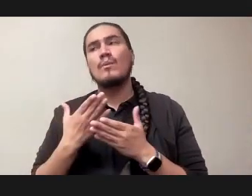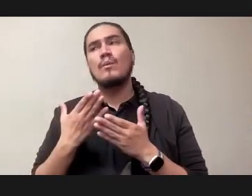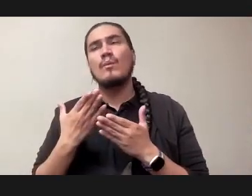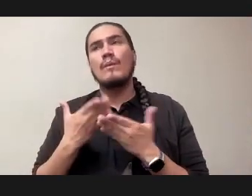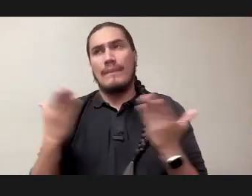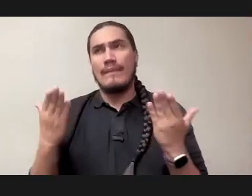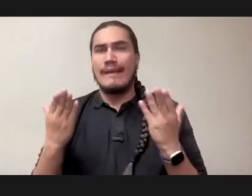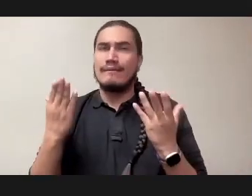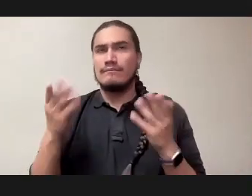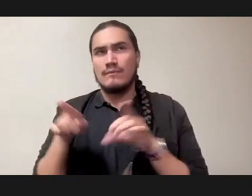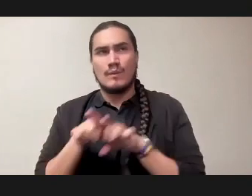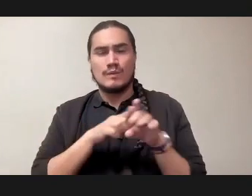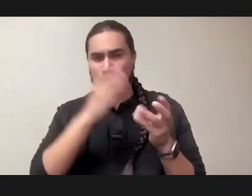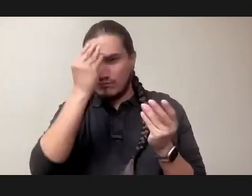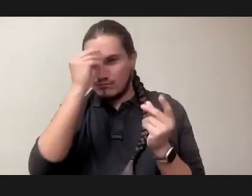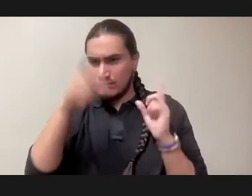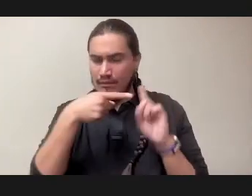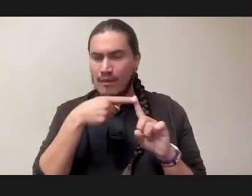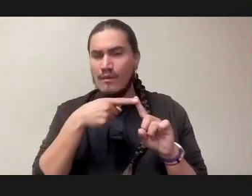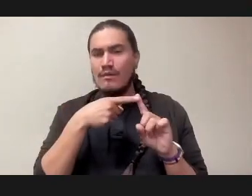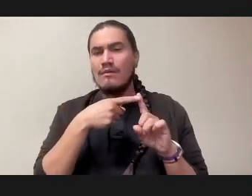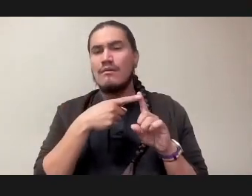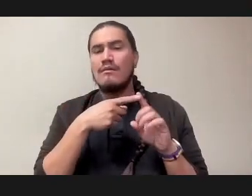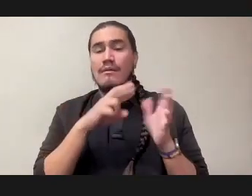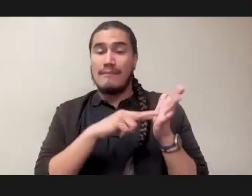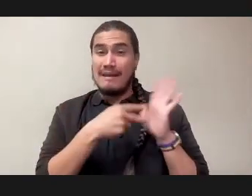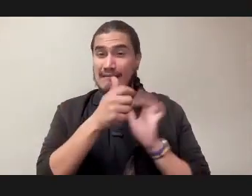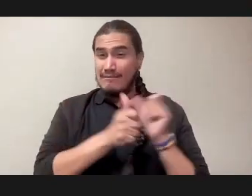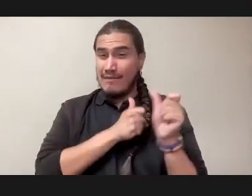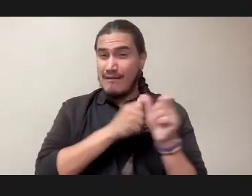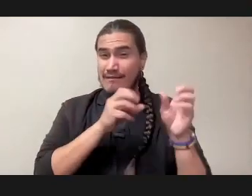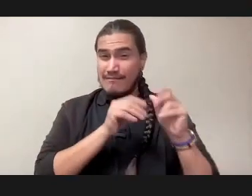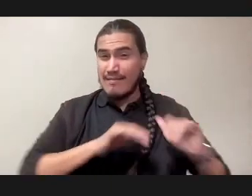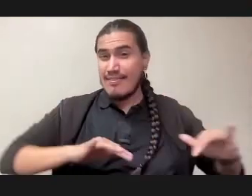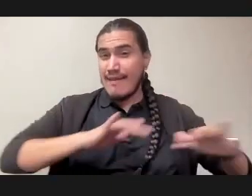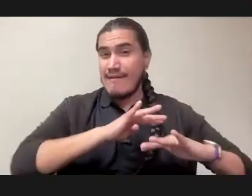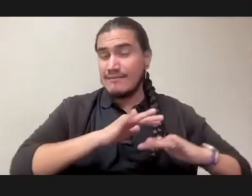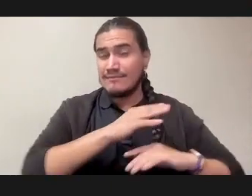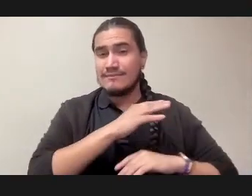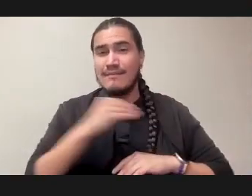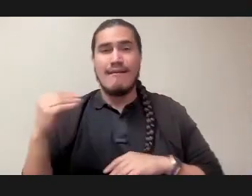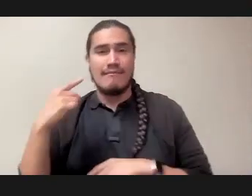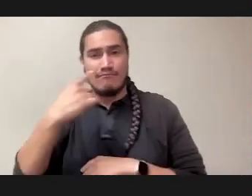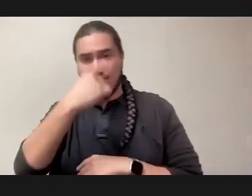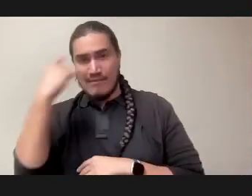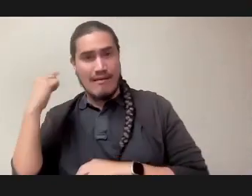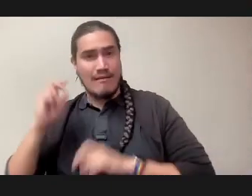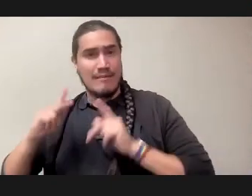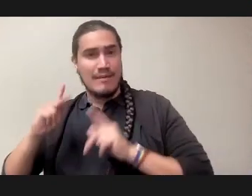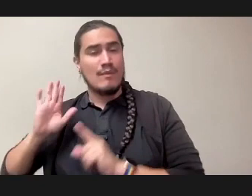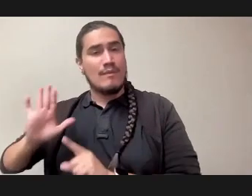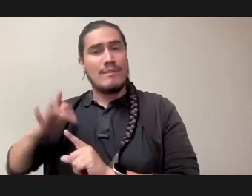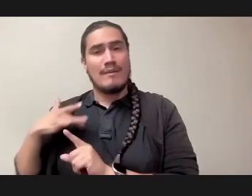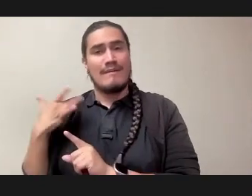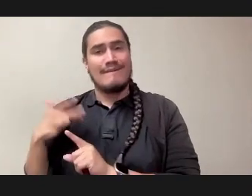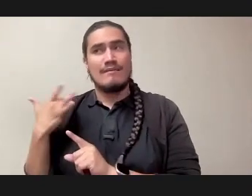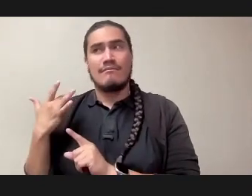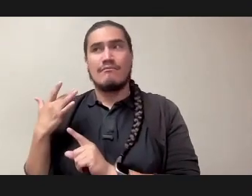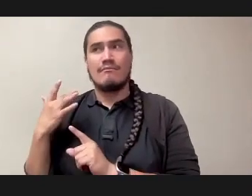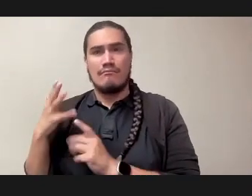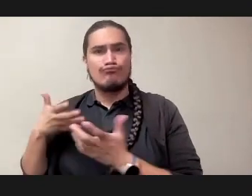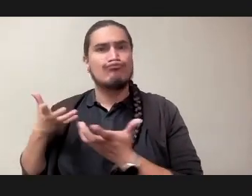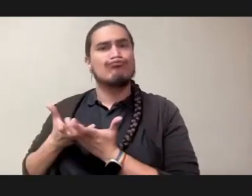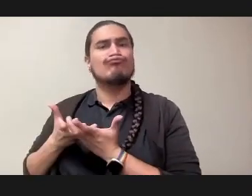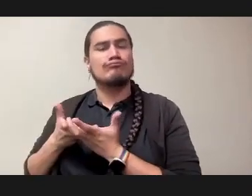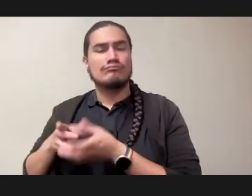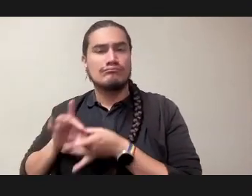land and black people and belonging. There's this sort of, well, there are many things.